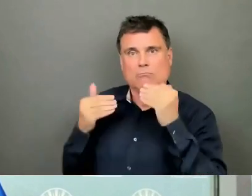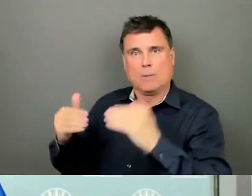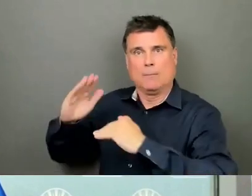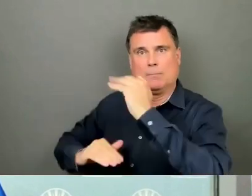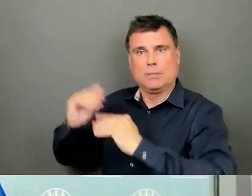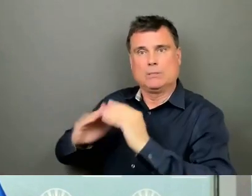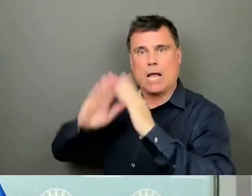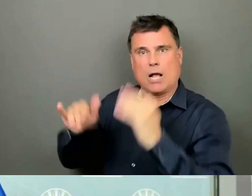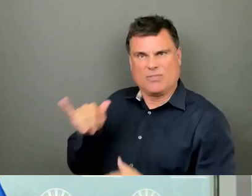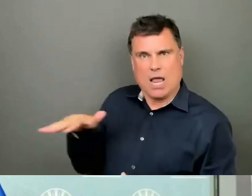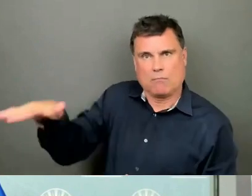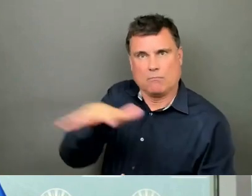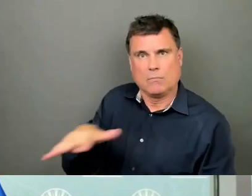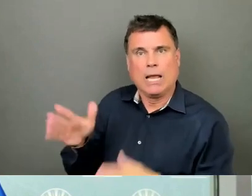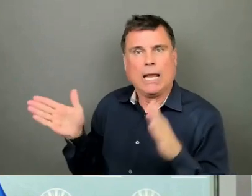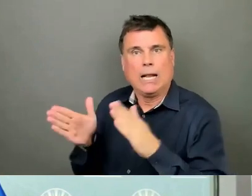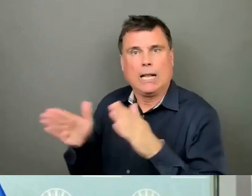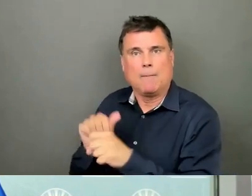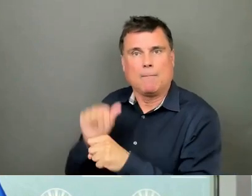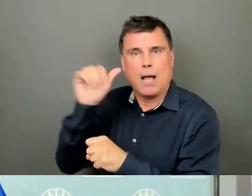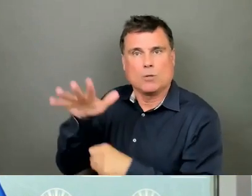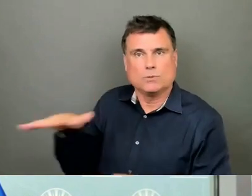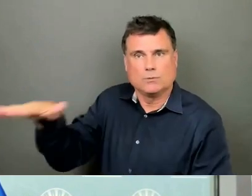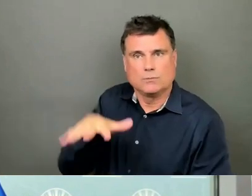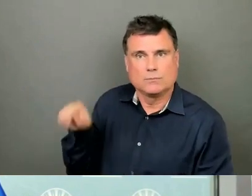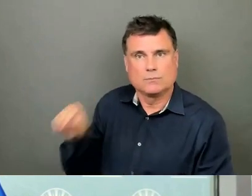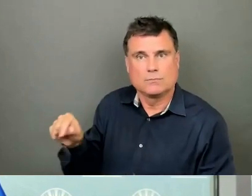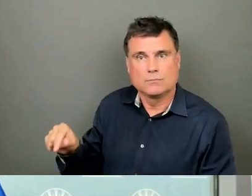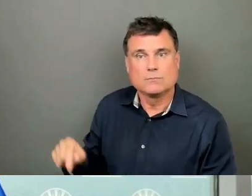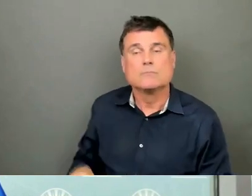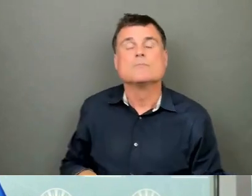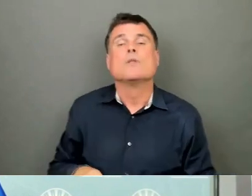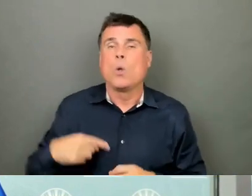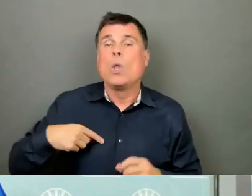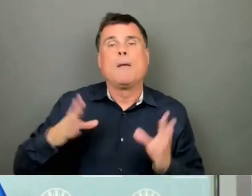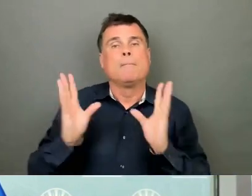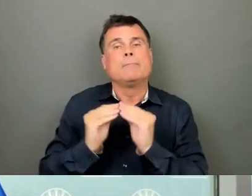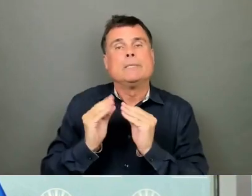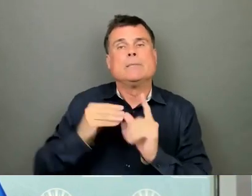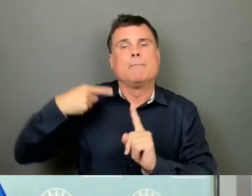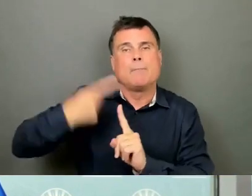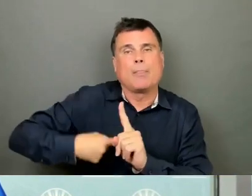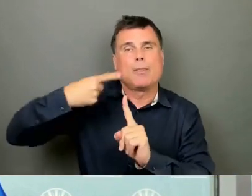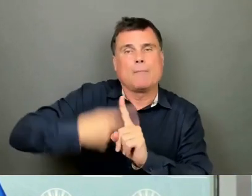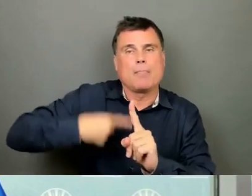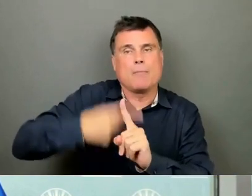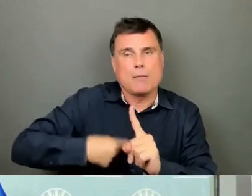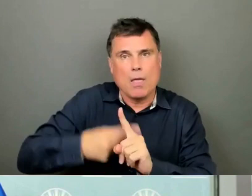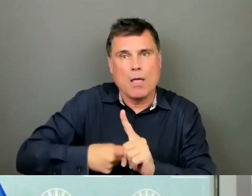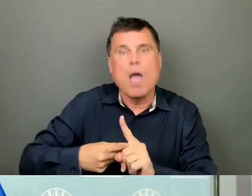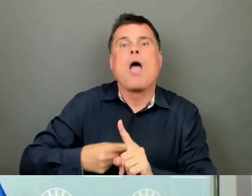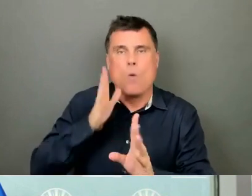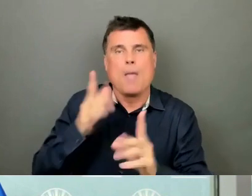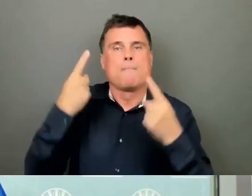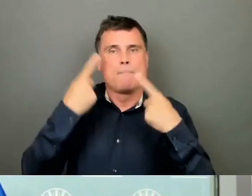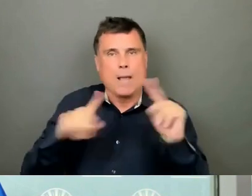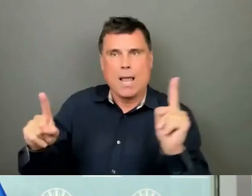parties have agreed to work and meet monthly to achieve the delivery of all of the non-market housing on the site.